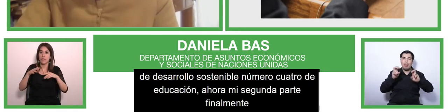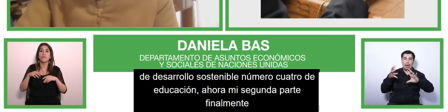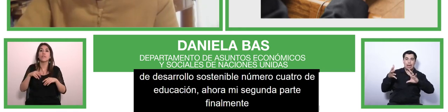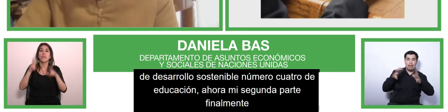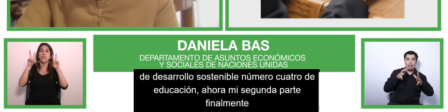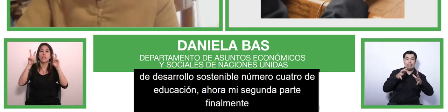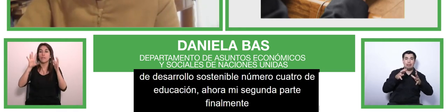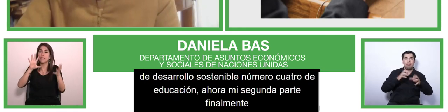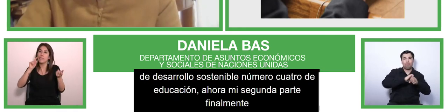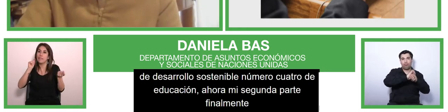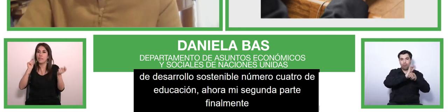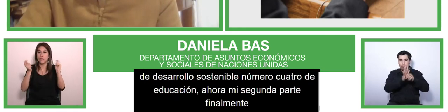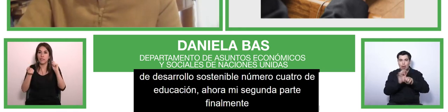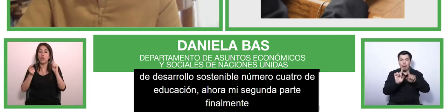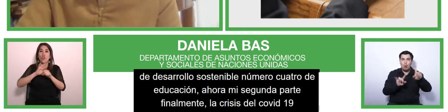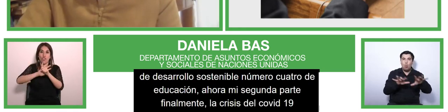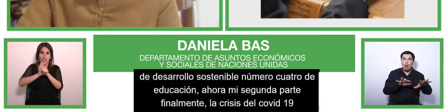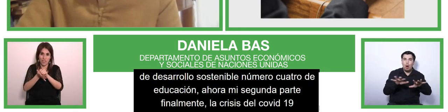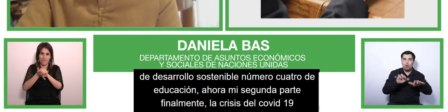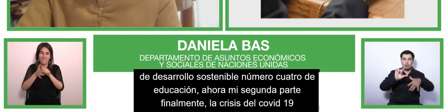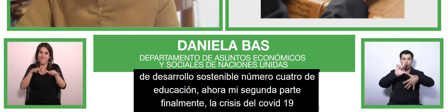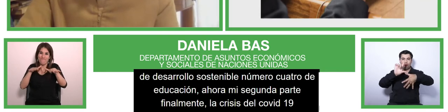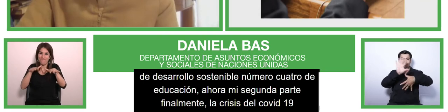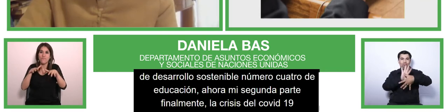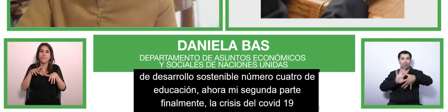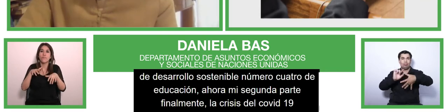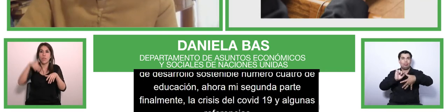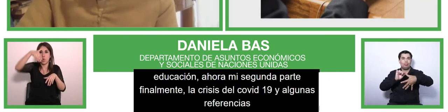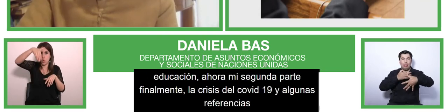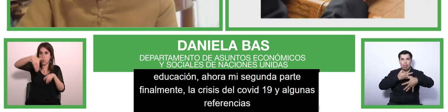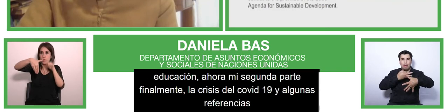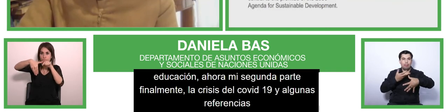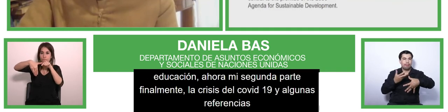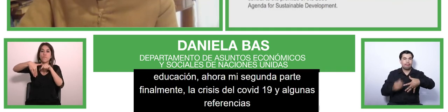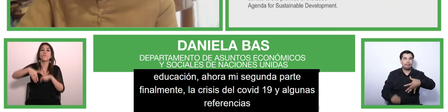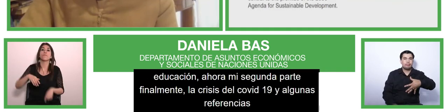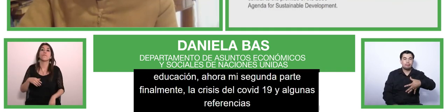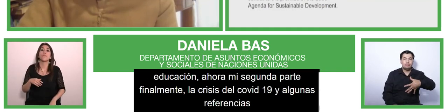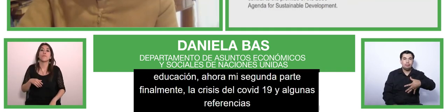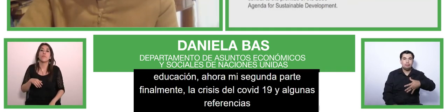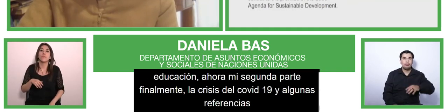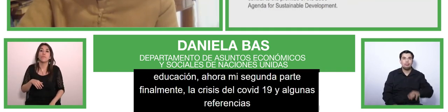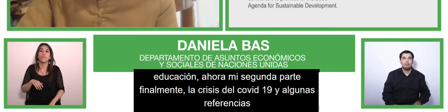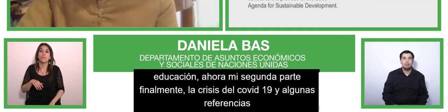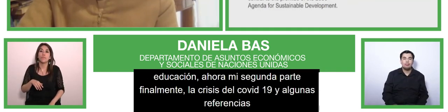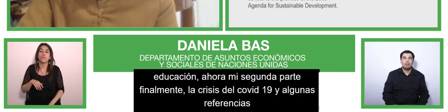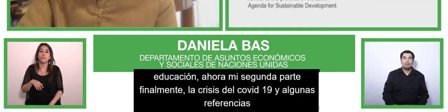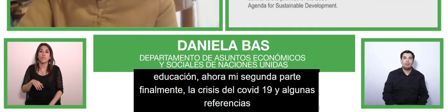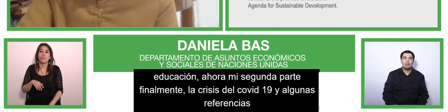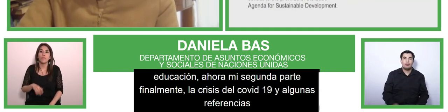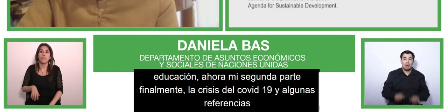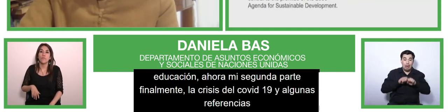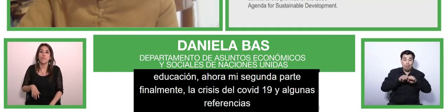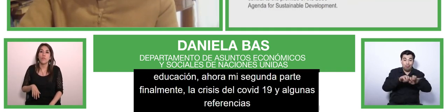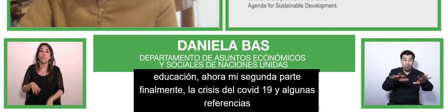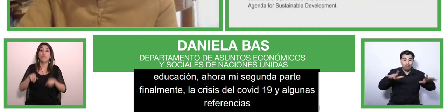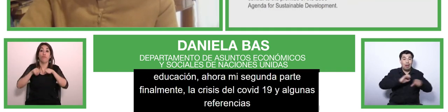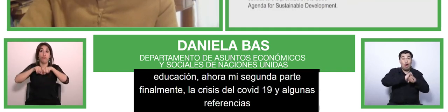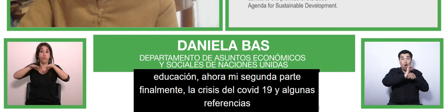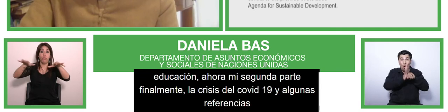latin america the covid 19 pandemic as we know is adversely impacting